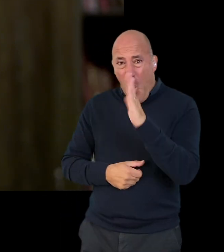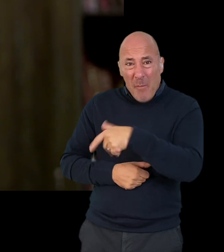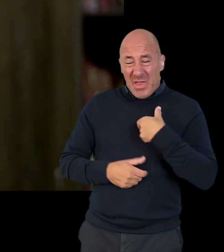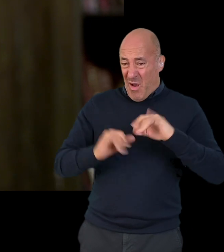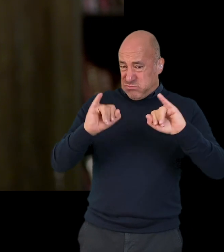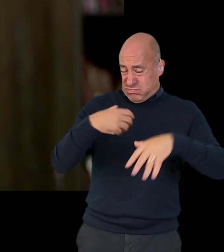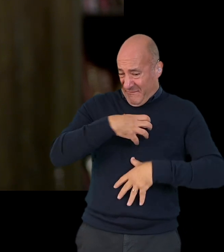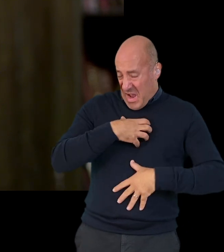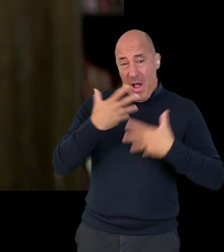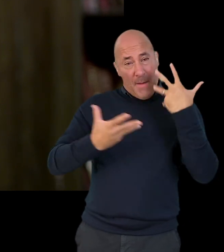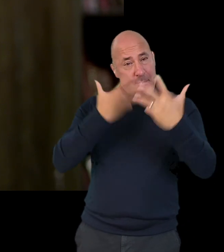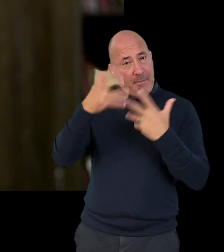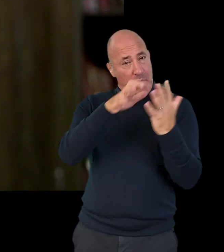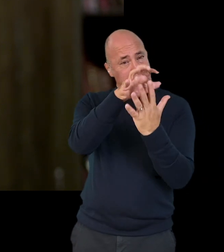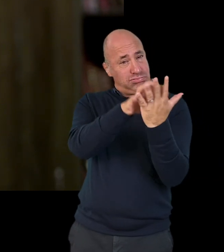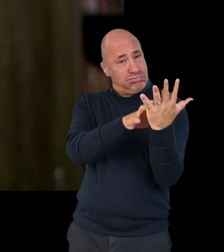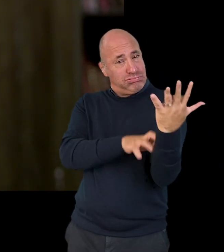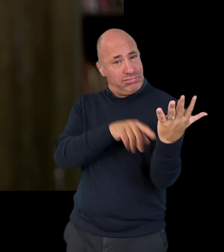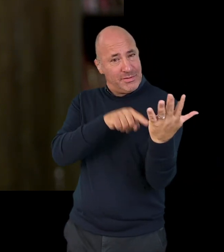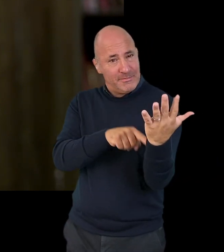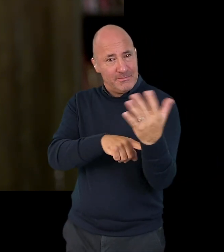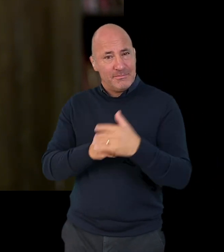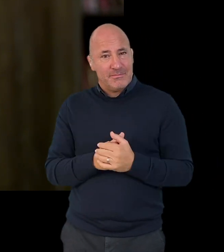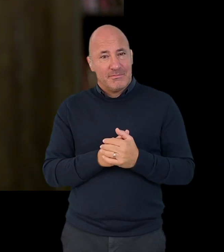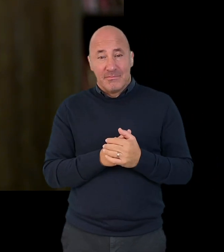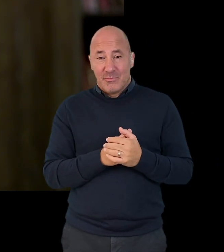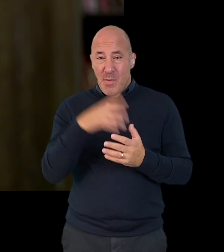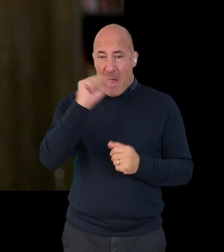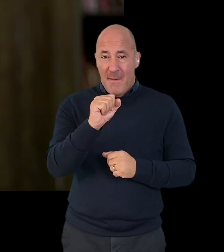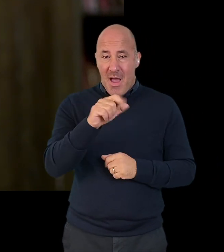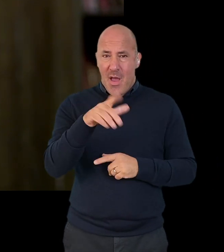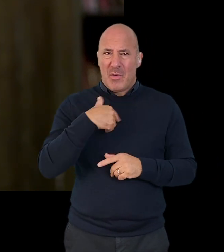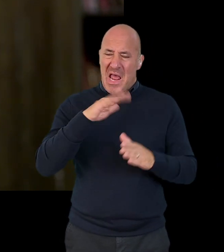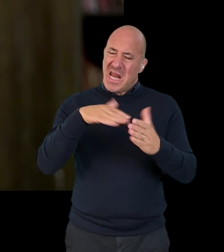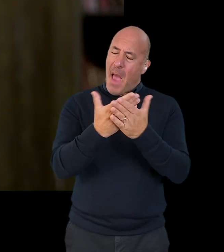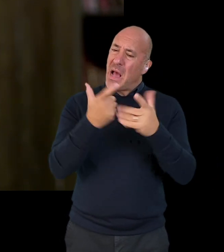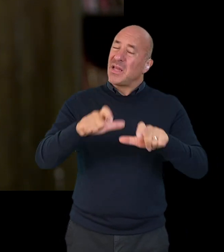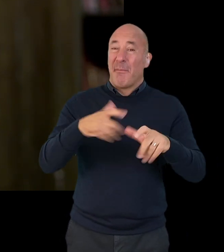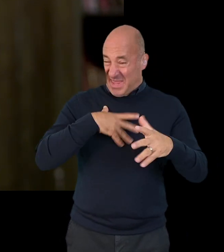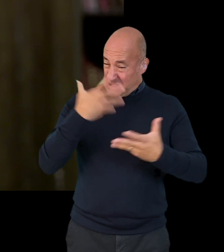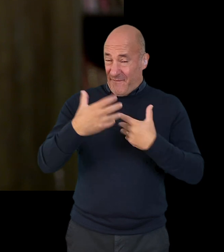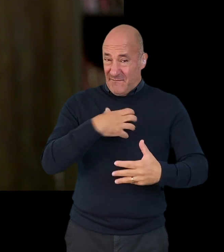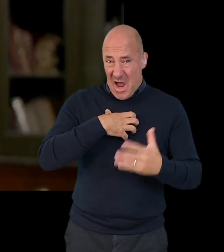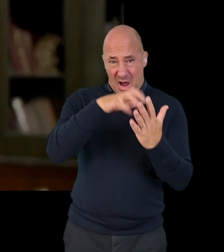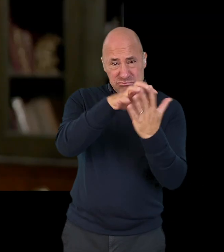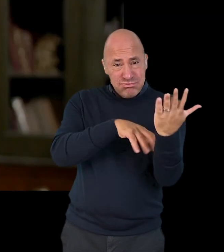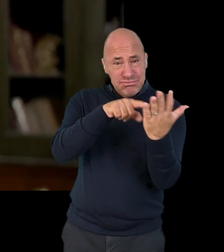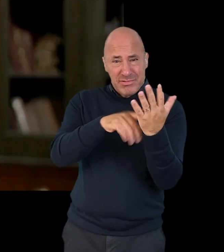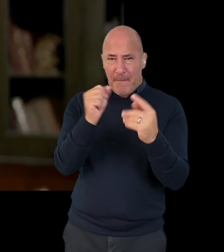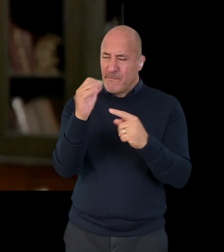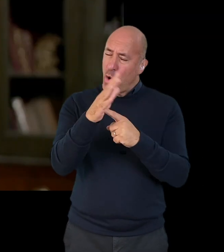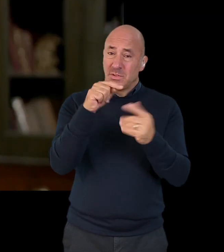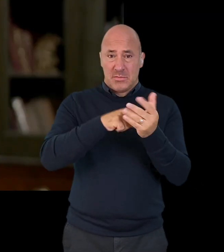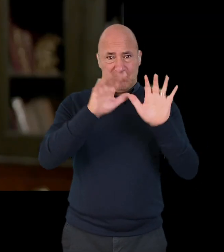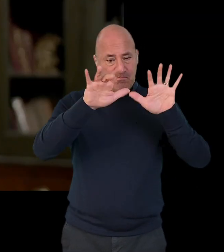about being sent back to your own country. Remember, that's what we say when we're claiming asylum. It's really